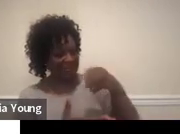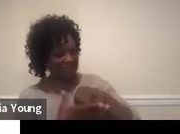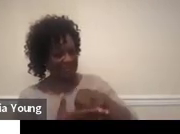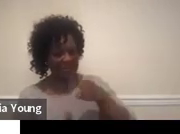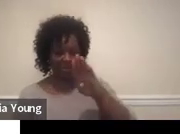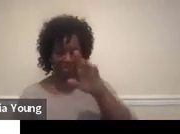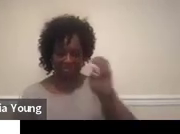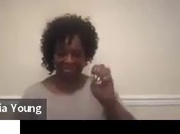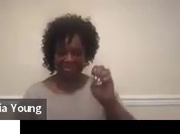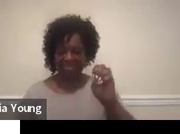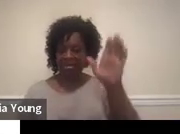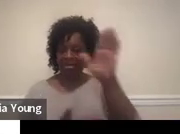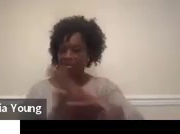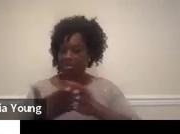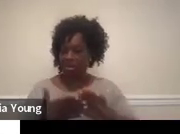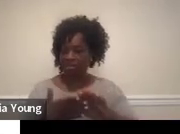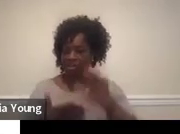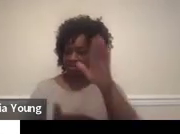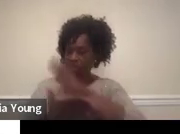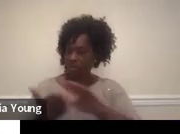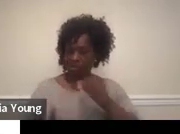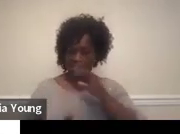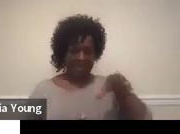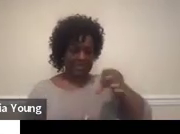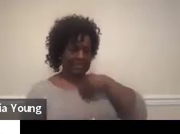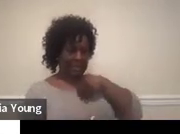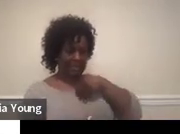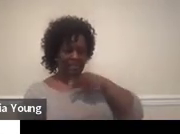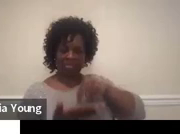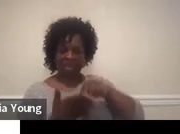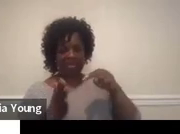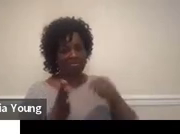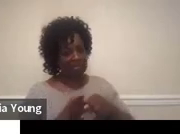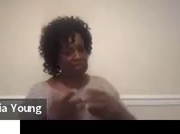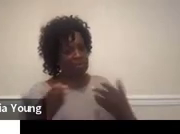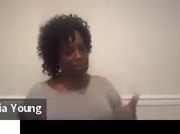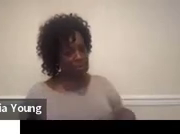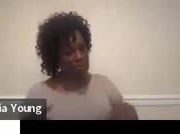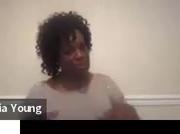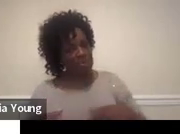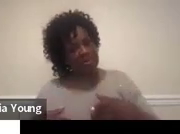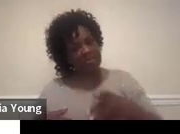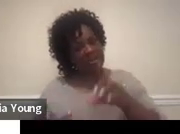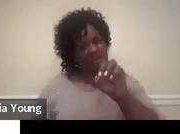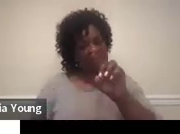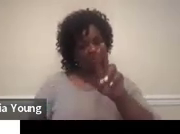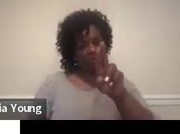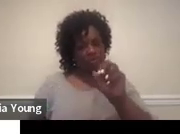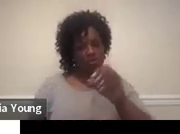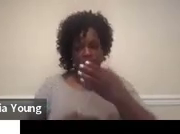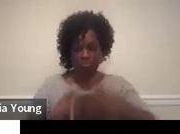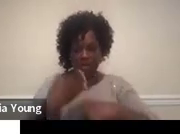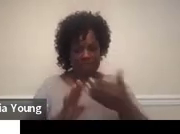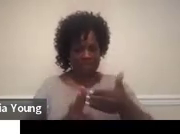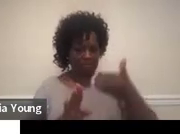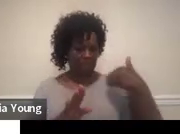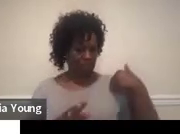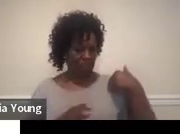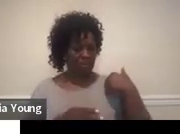doesn't get accepted to Bates College, there has been due process issues in